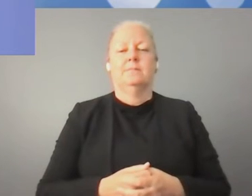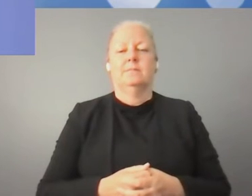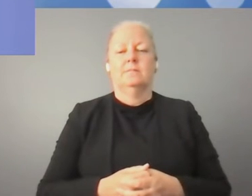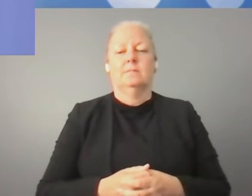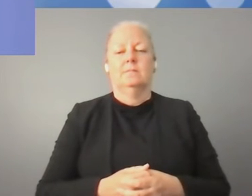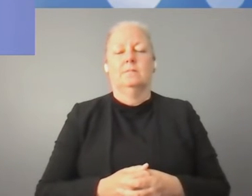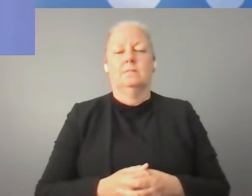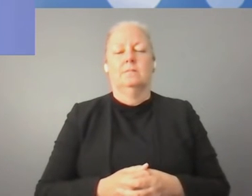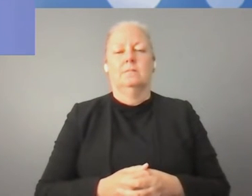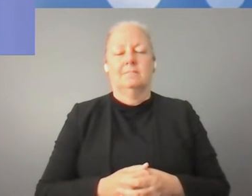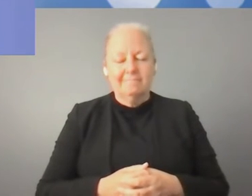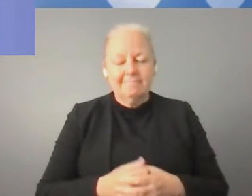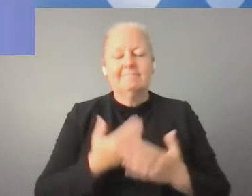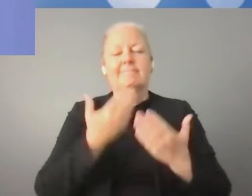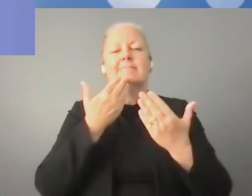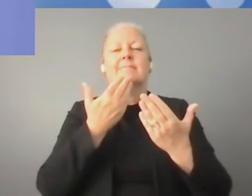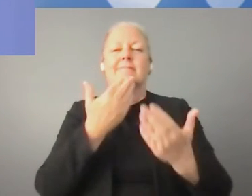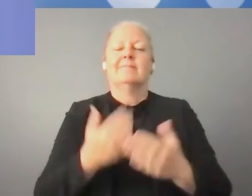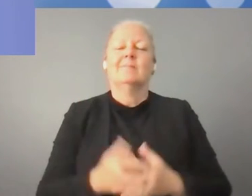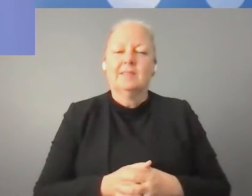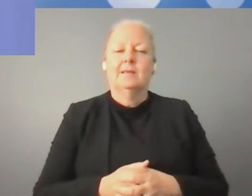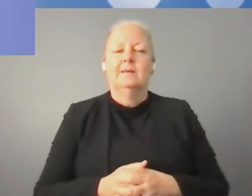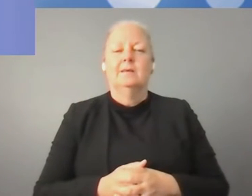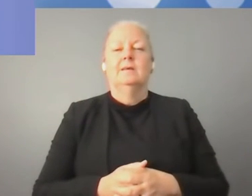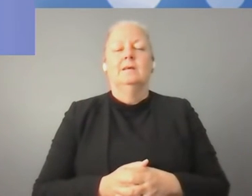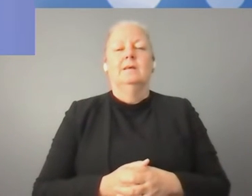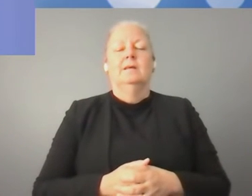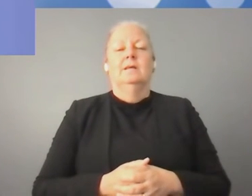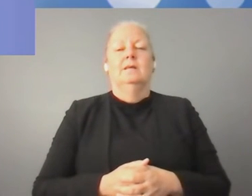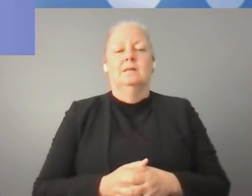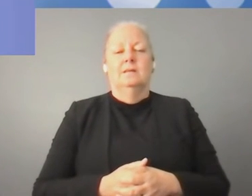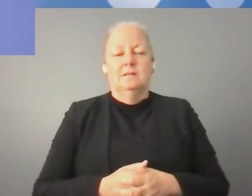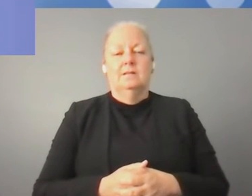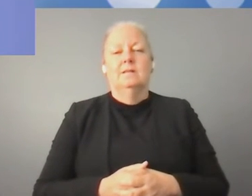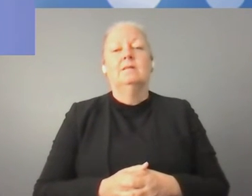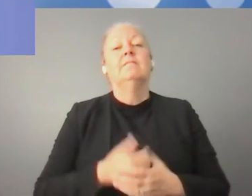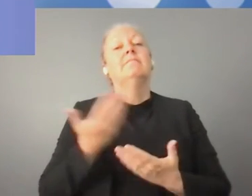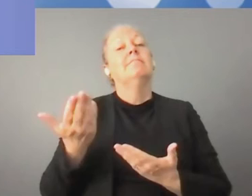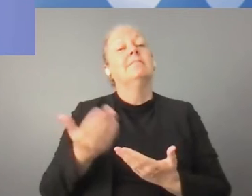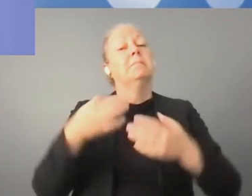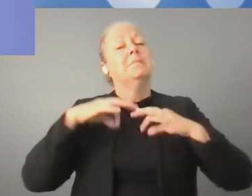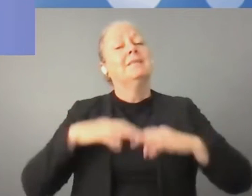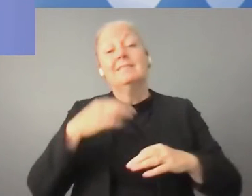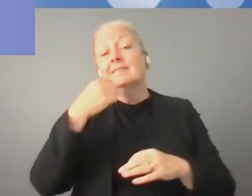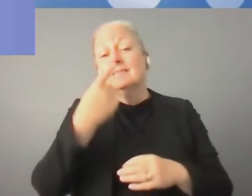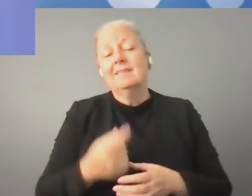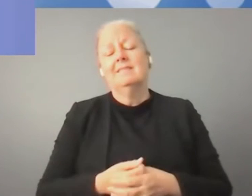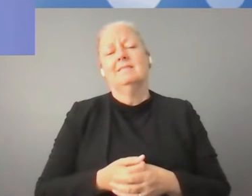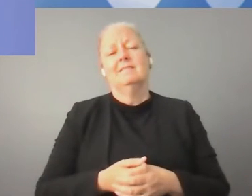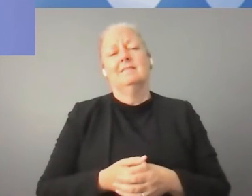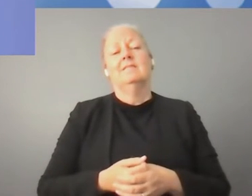thank you very much. Well, as the Minister has said, the country is first and